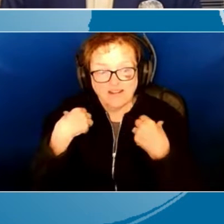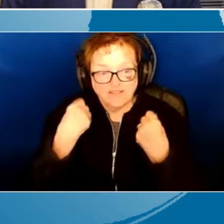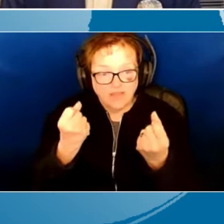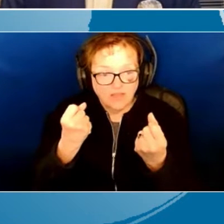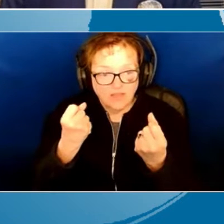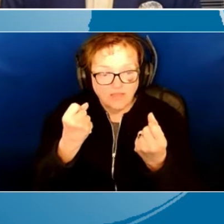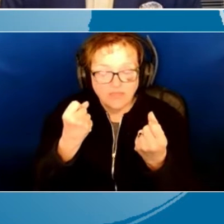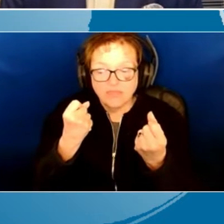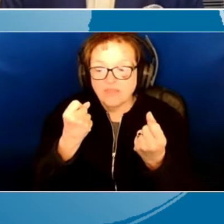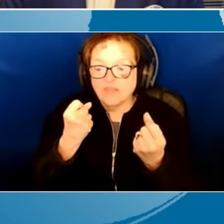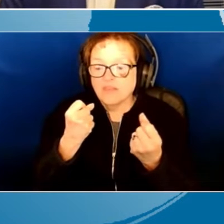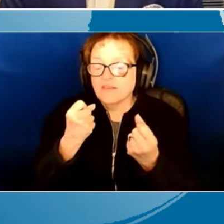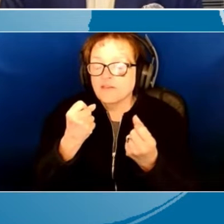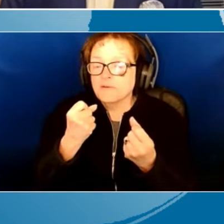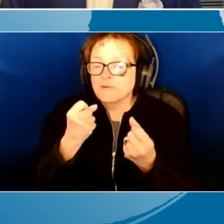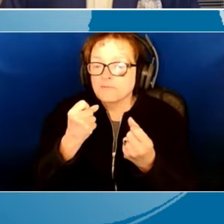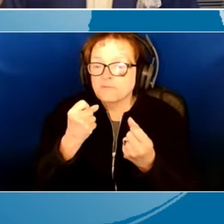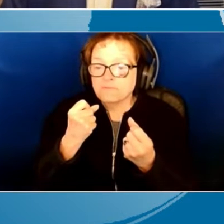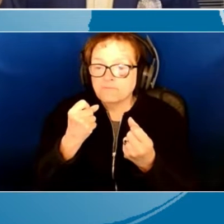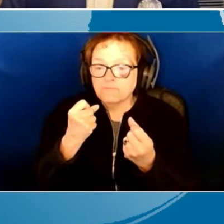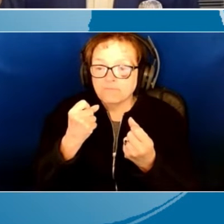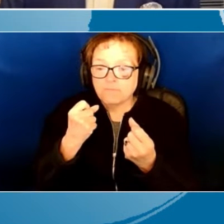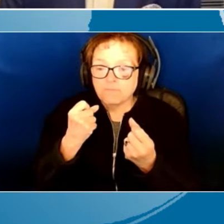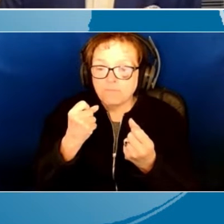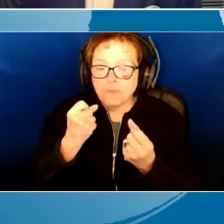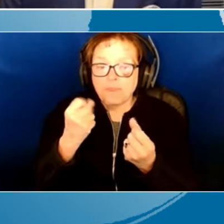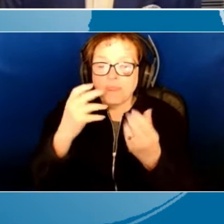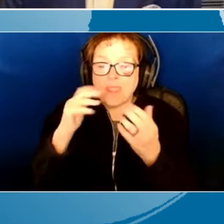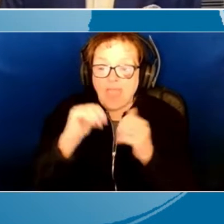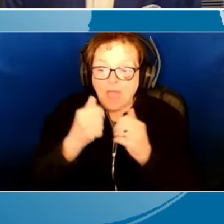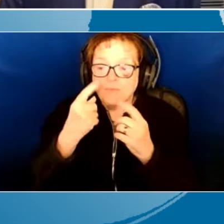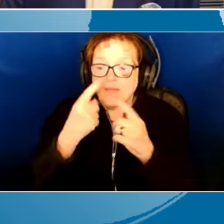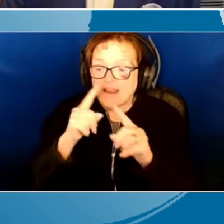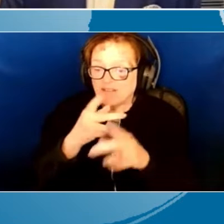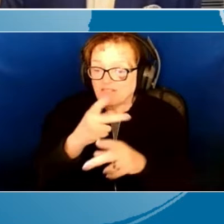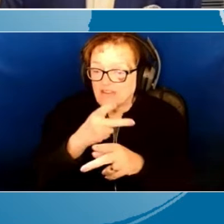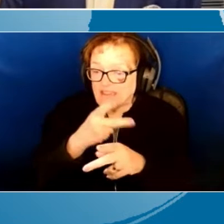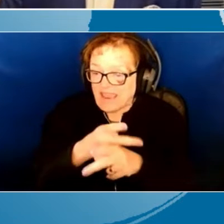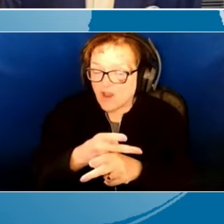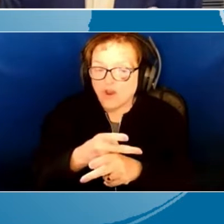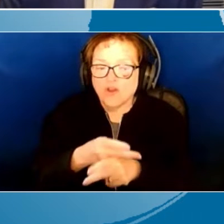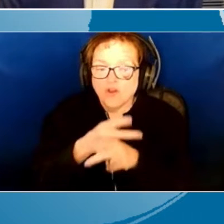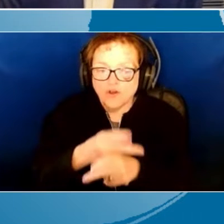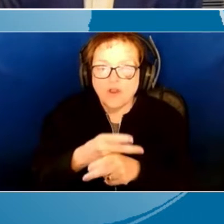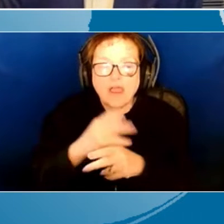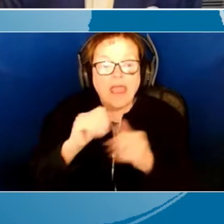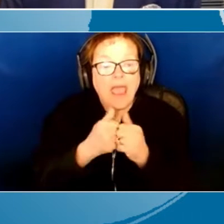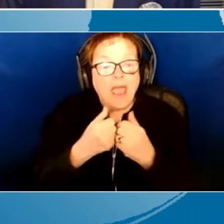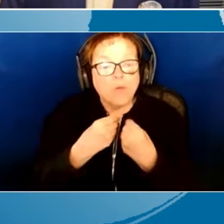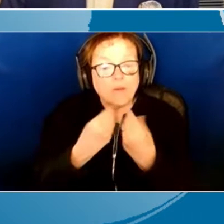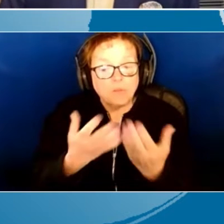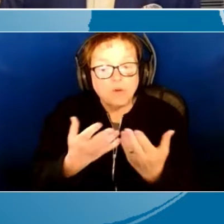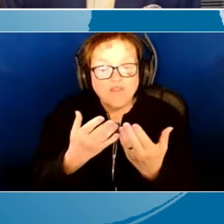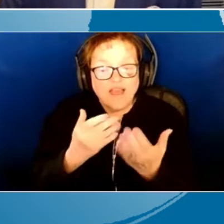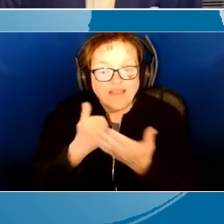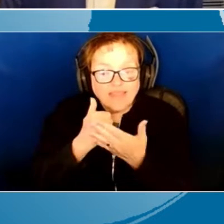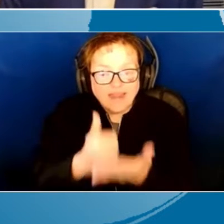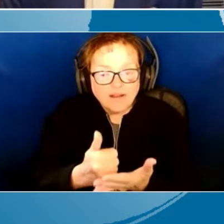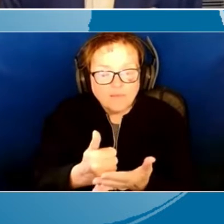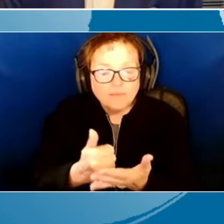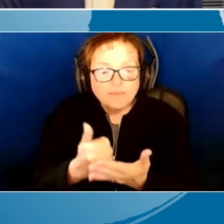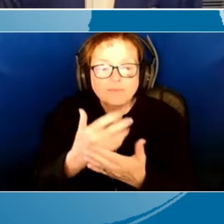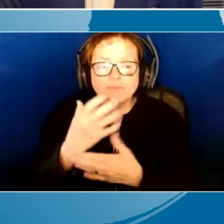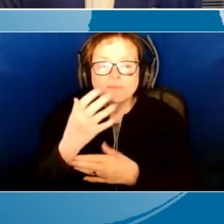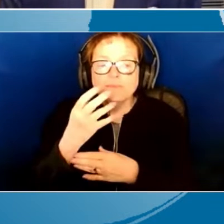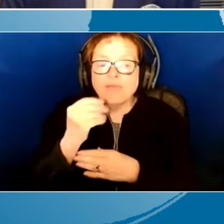refers to as effective help giving, is that how we as practitioners provide our interventions and the experiences